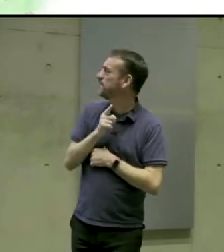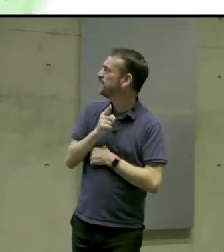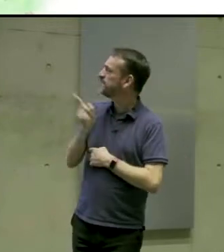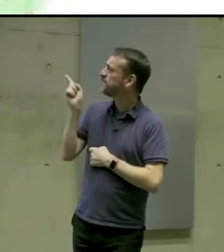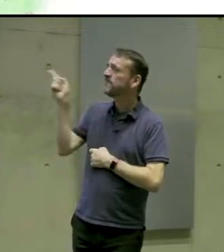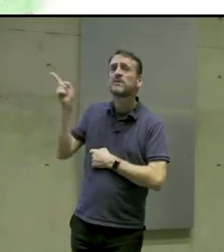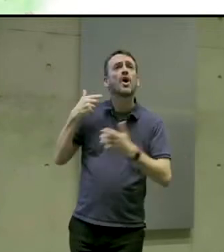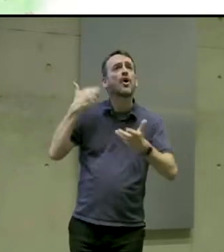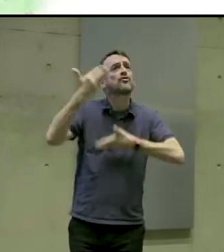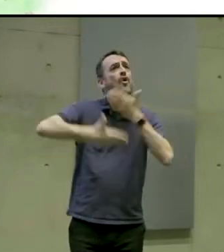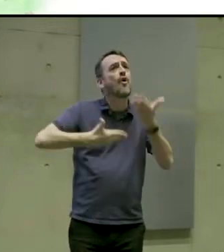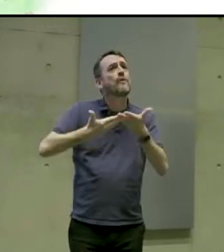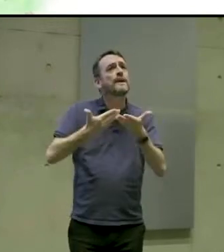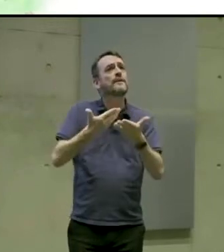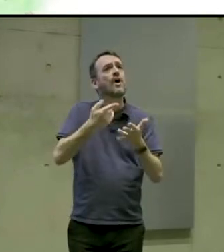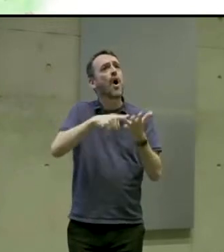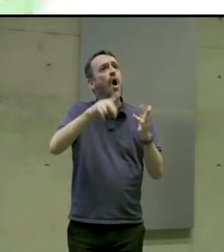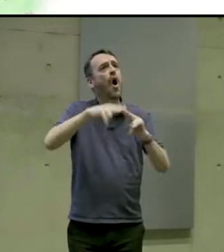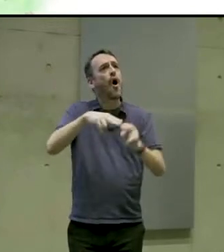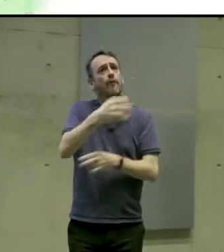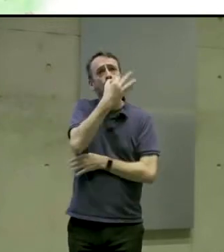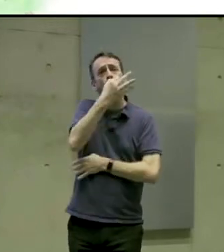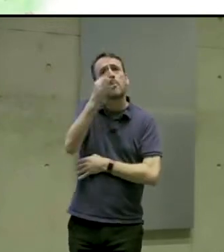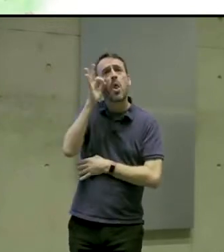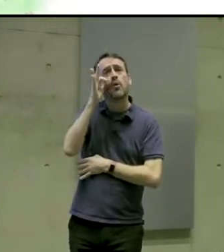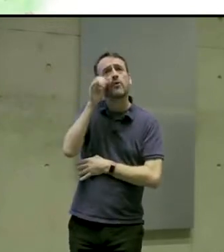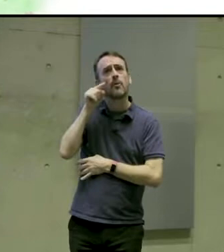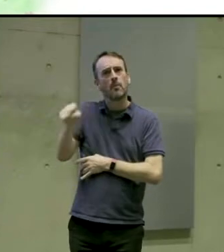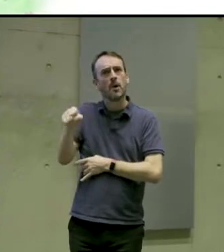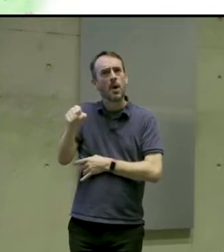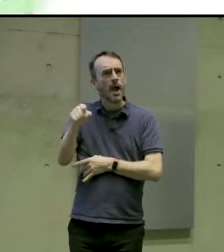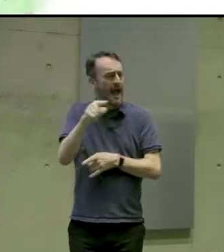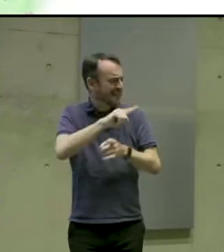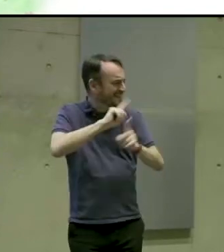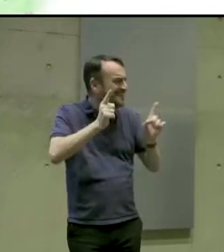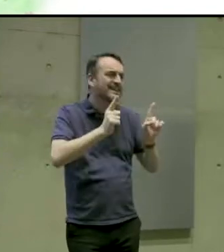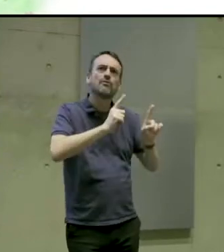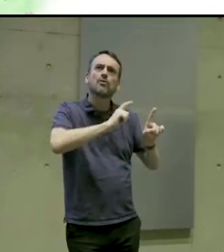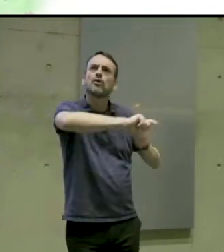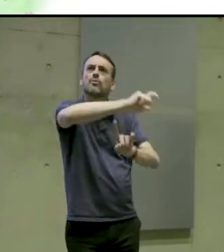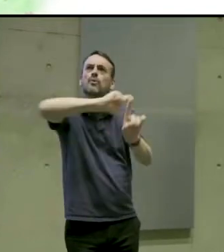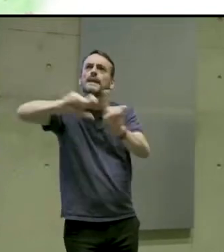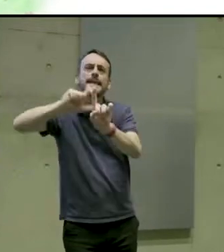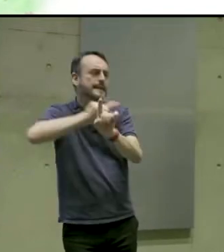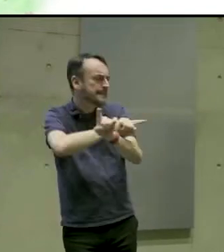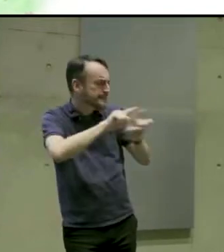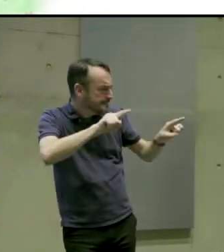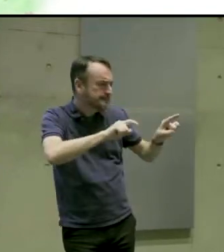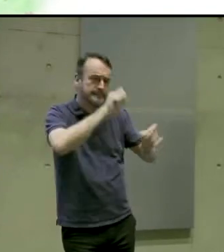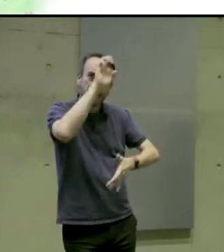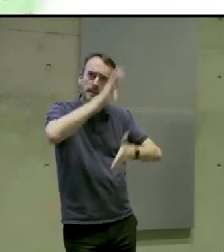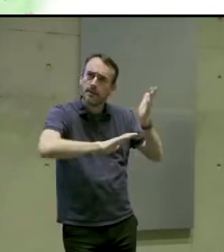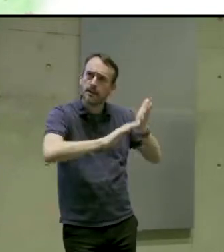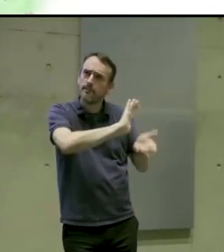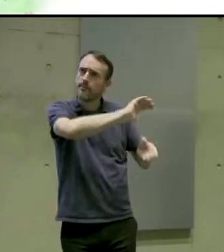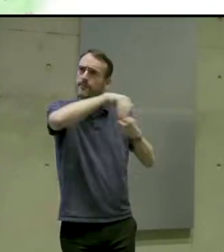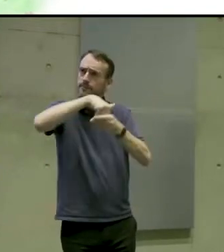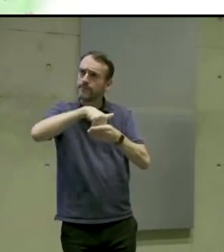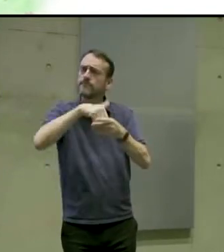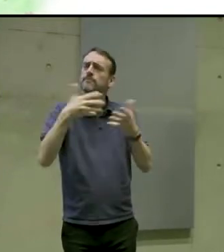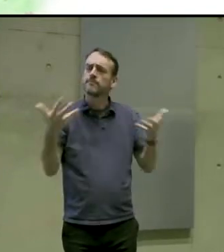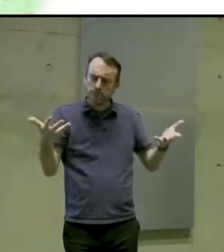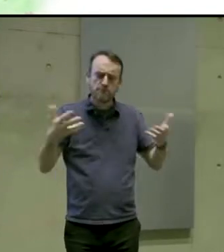and the excitement that we've received from these kinds of communities. Really, really